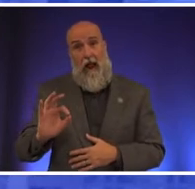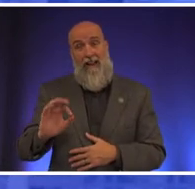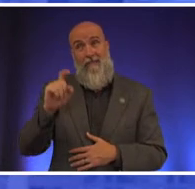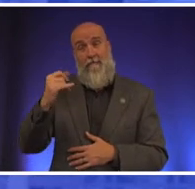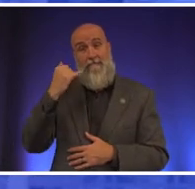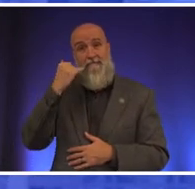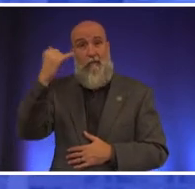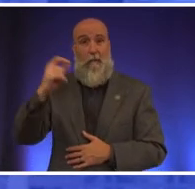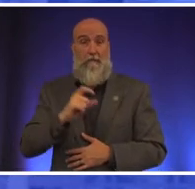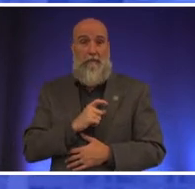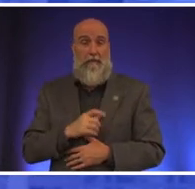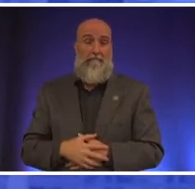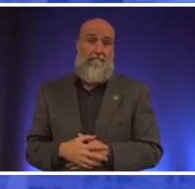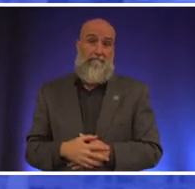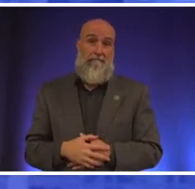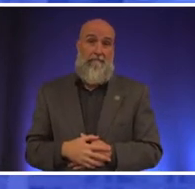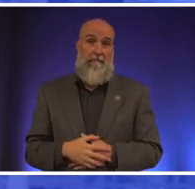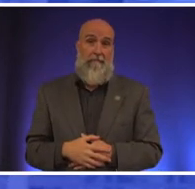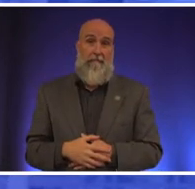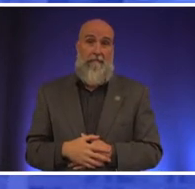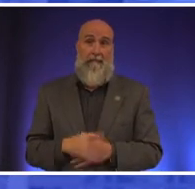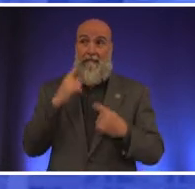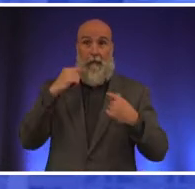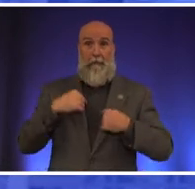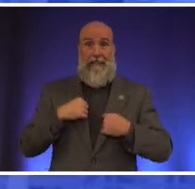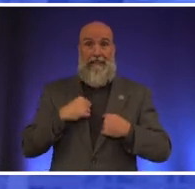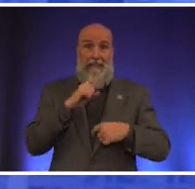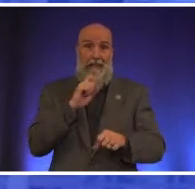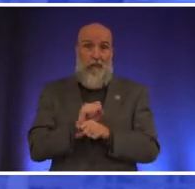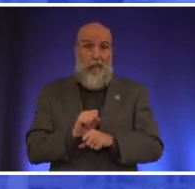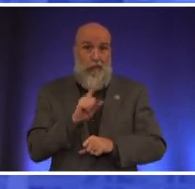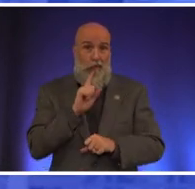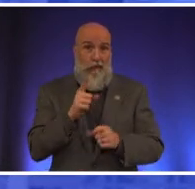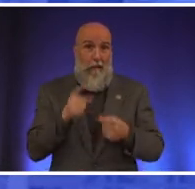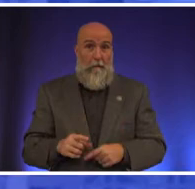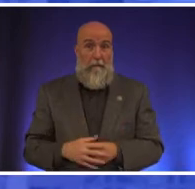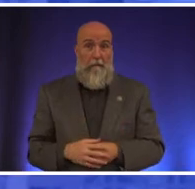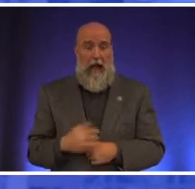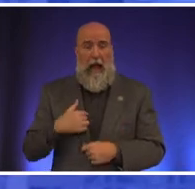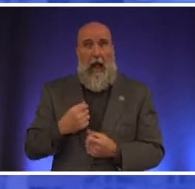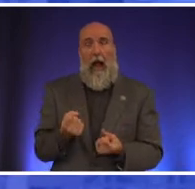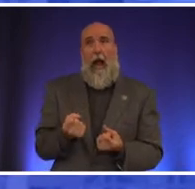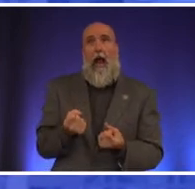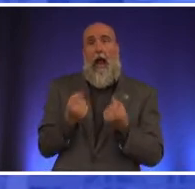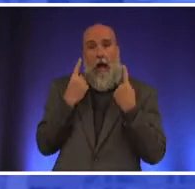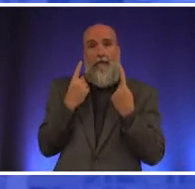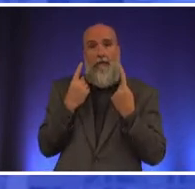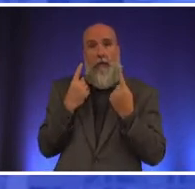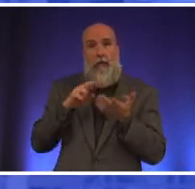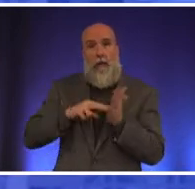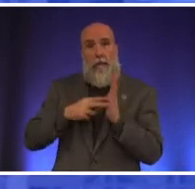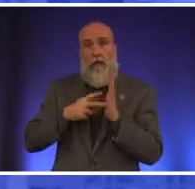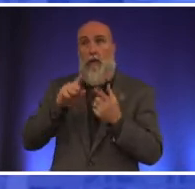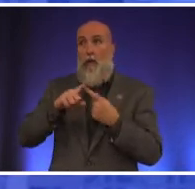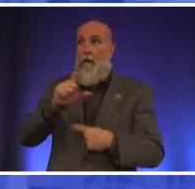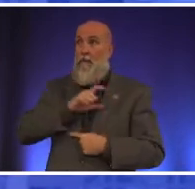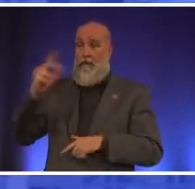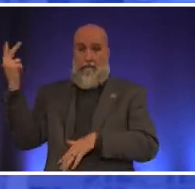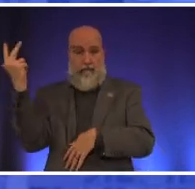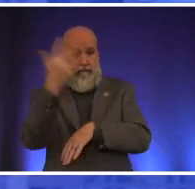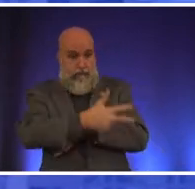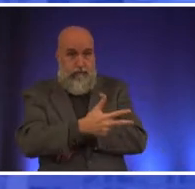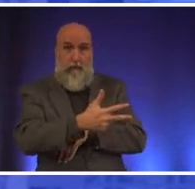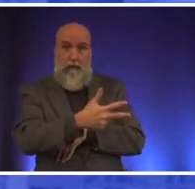it's real for me i know what it means to say that the police were there for my family at different ports